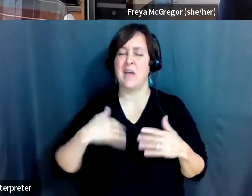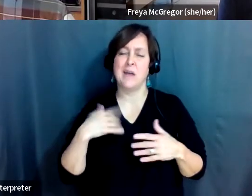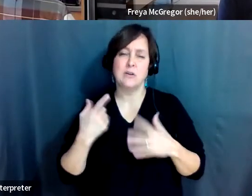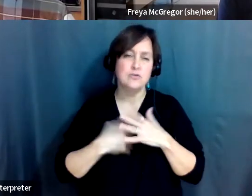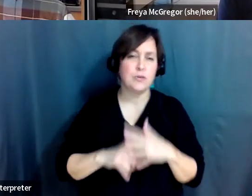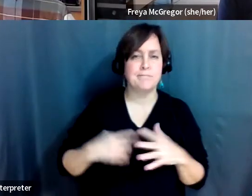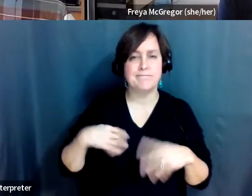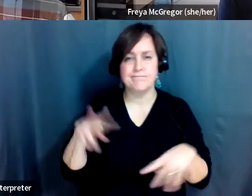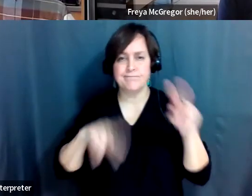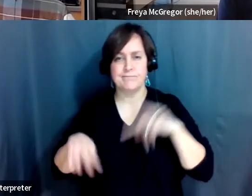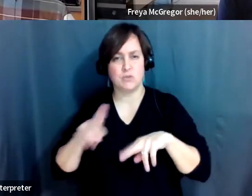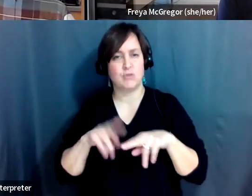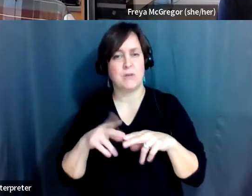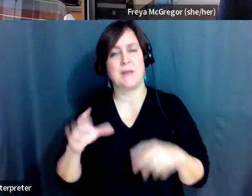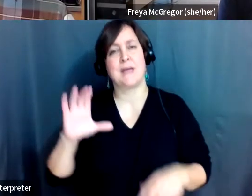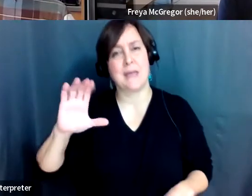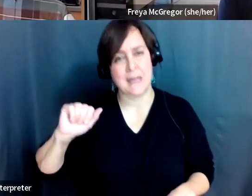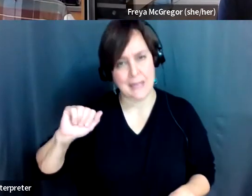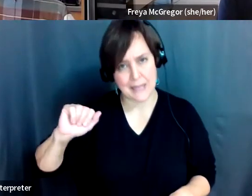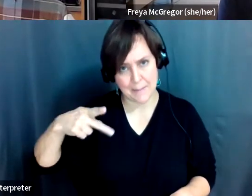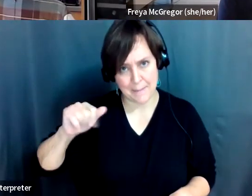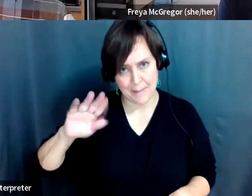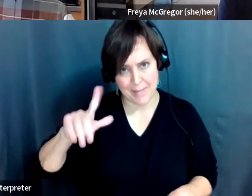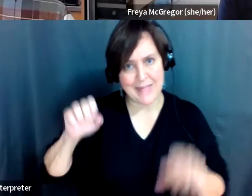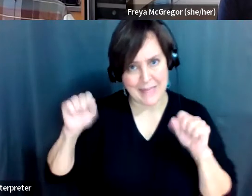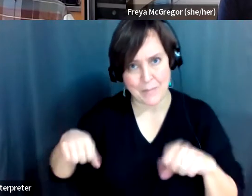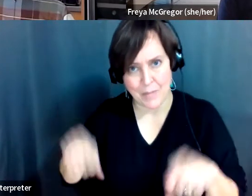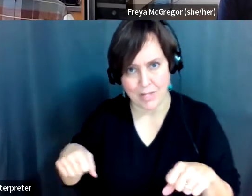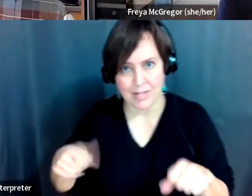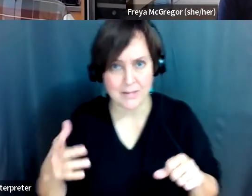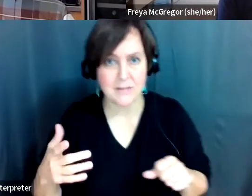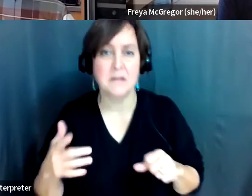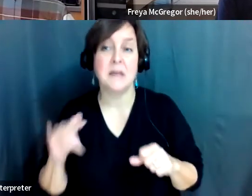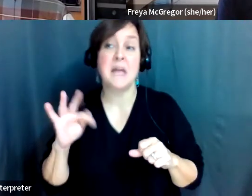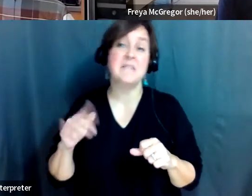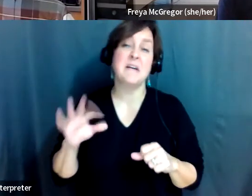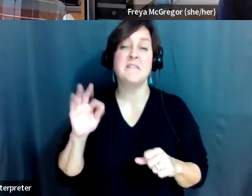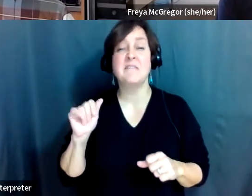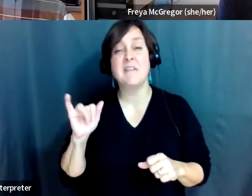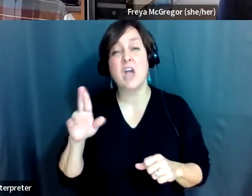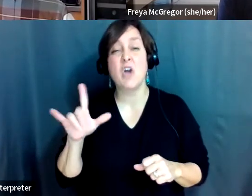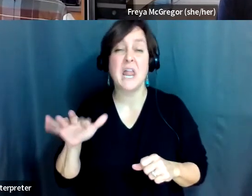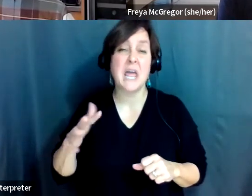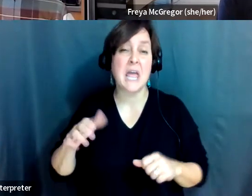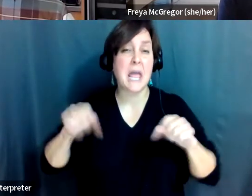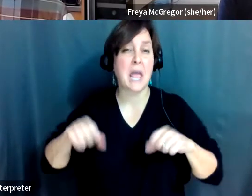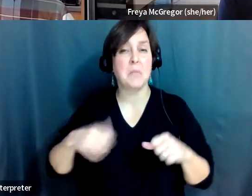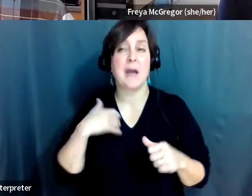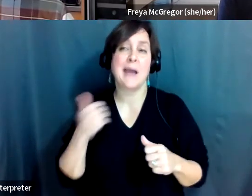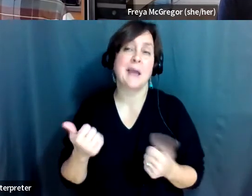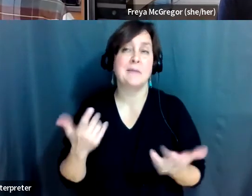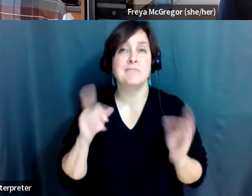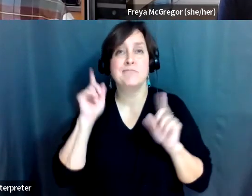if I get a chair that's fairly capable to get me to 50% of the areas that I want to go.